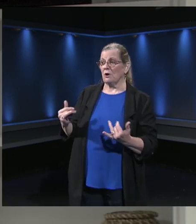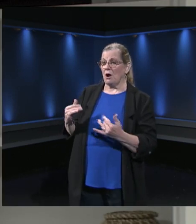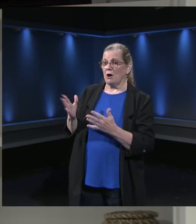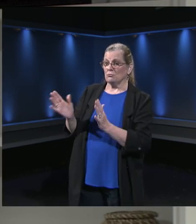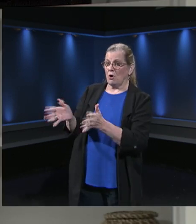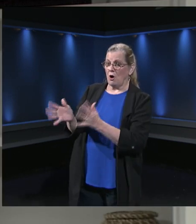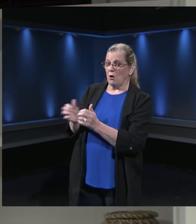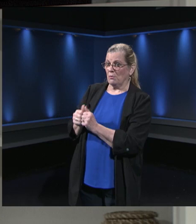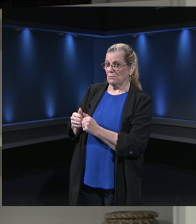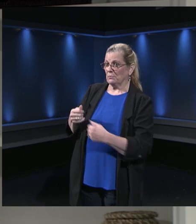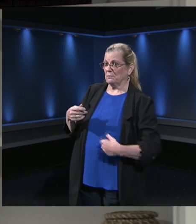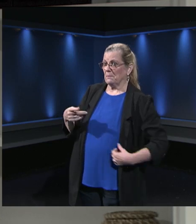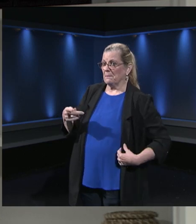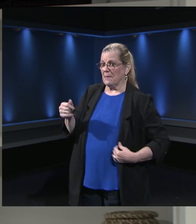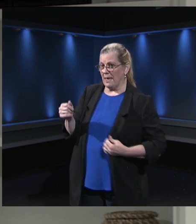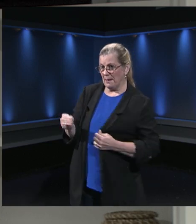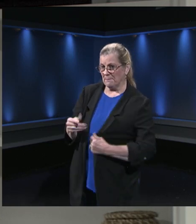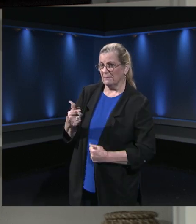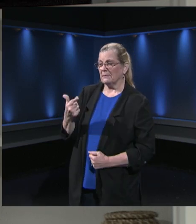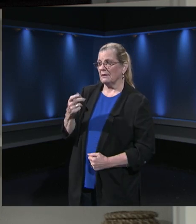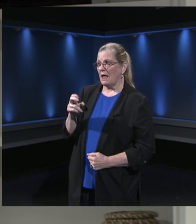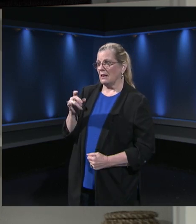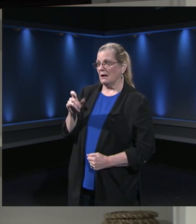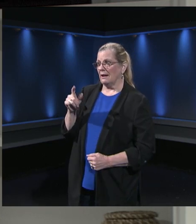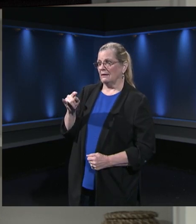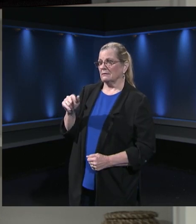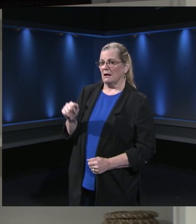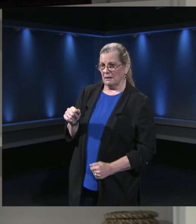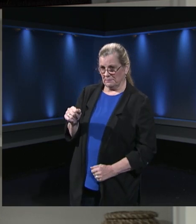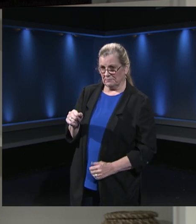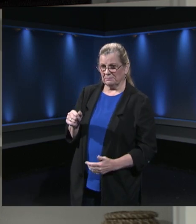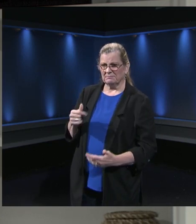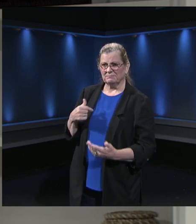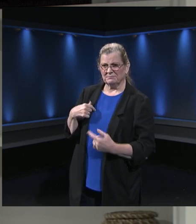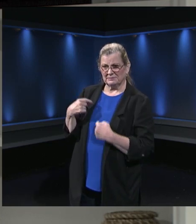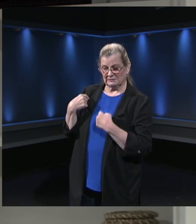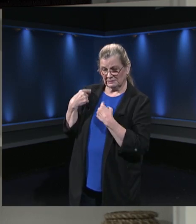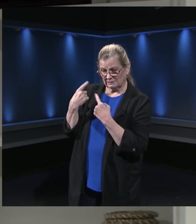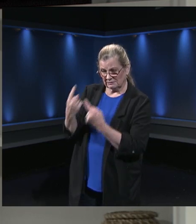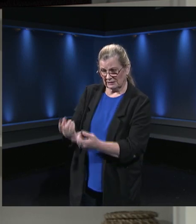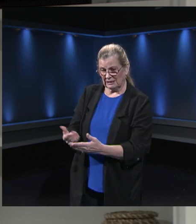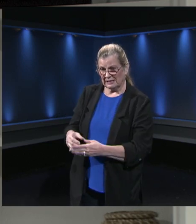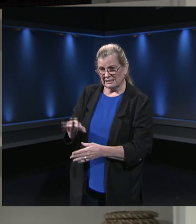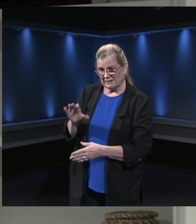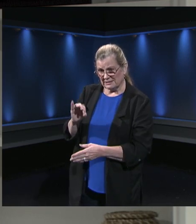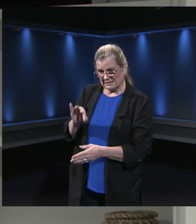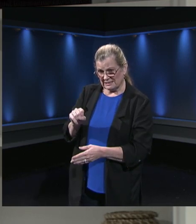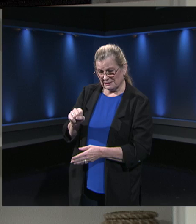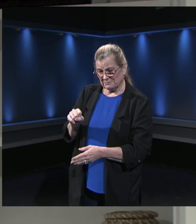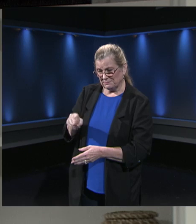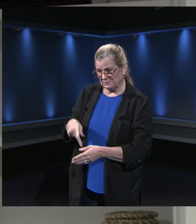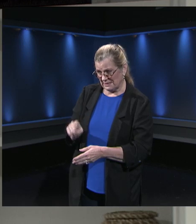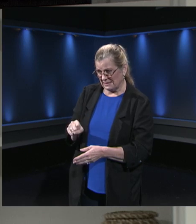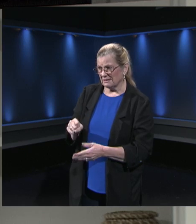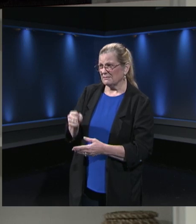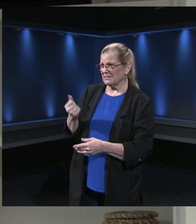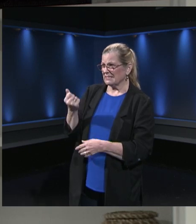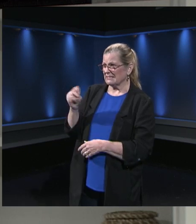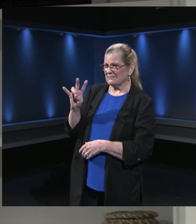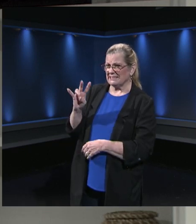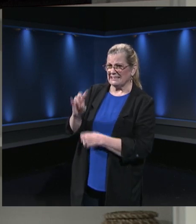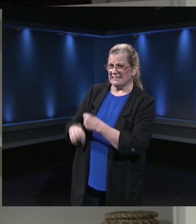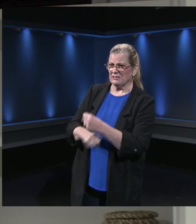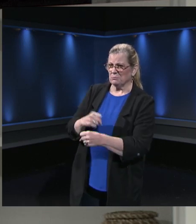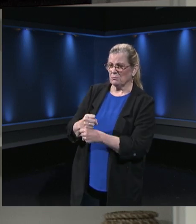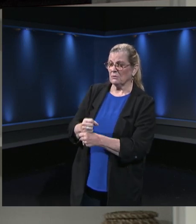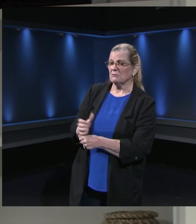Pam, you're in your 17th year in FCPS. As I shared earlier, I know you were at Riverside Elementary